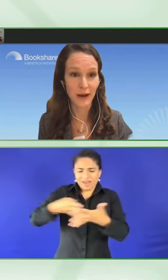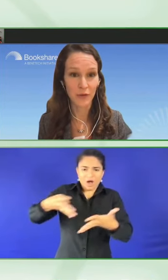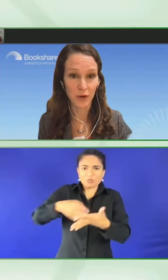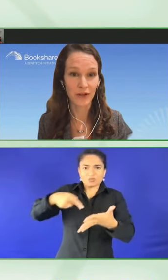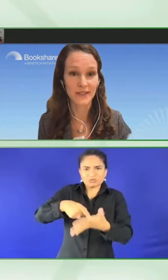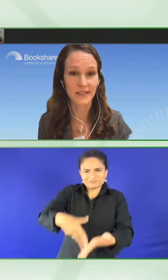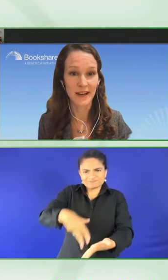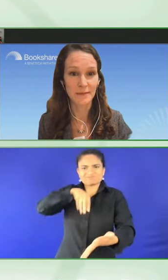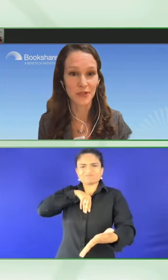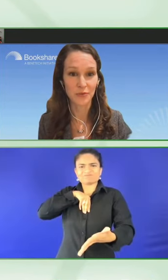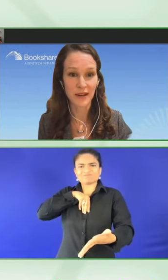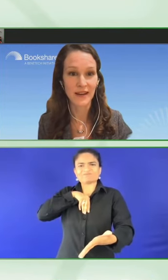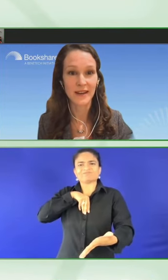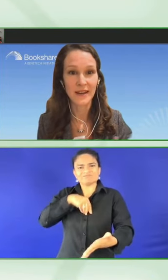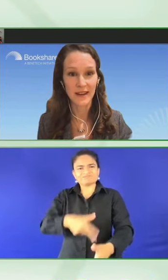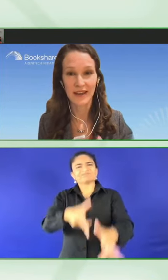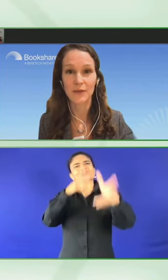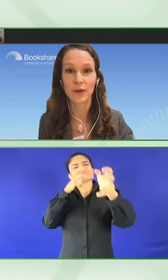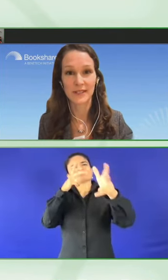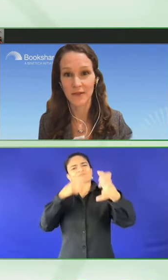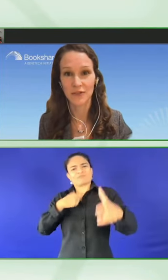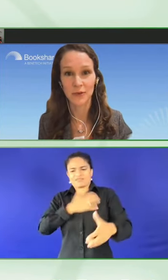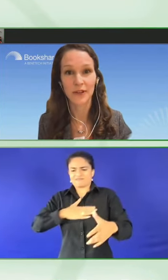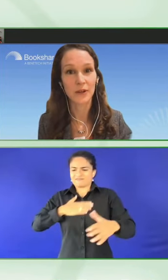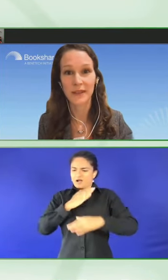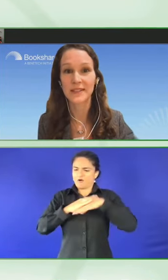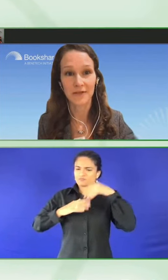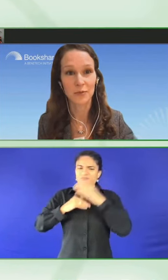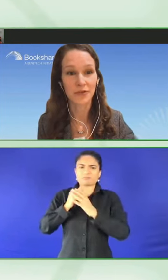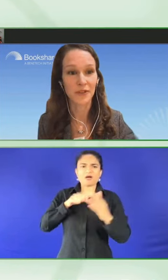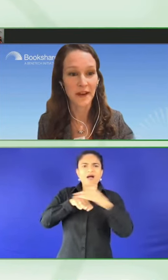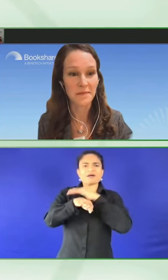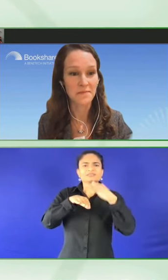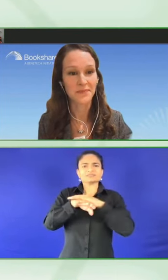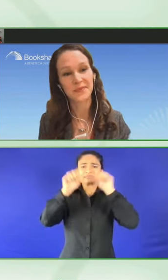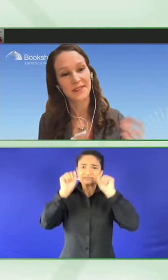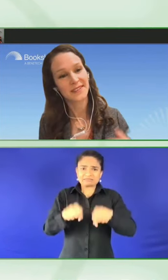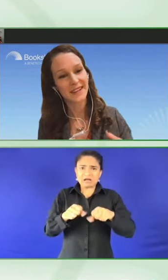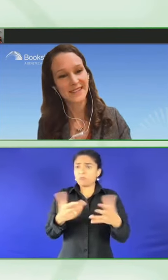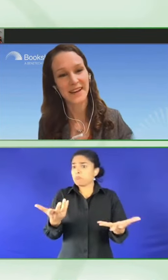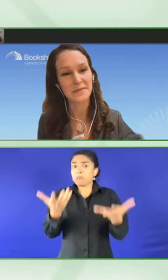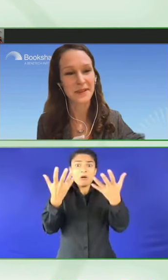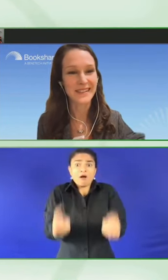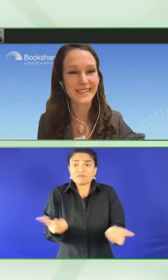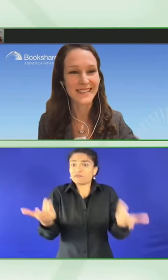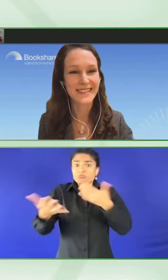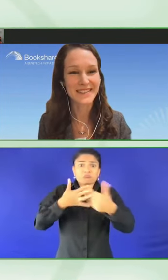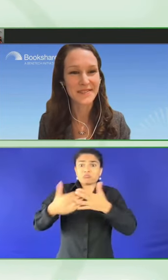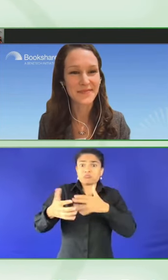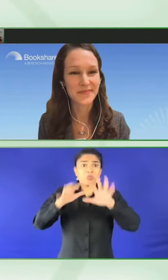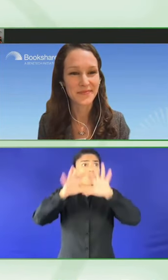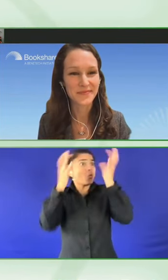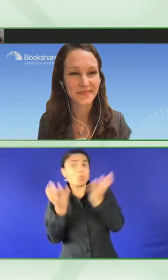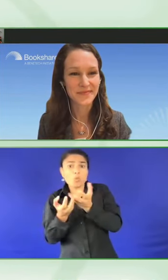around the world to read in what's comfortable, in a way that's comfortable for them. Next slide, please.